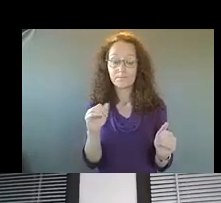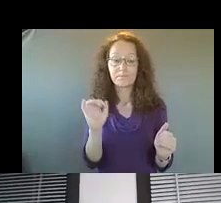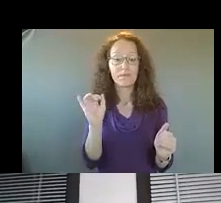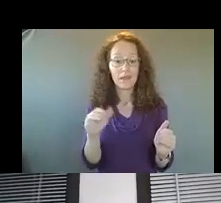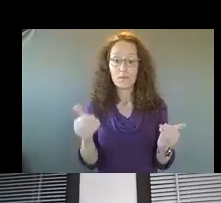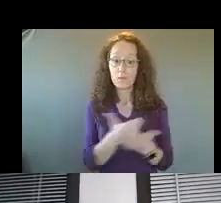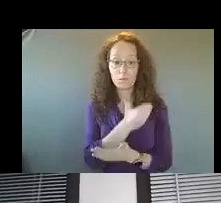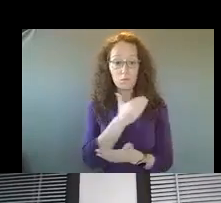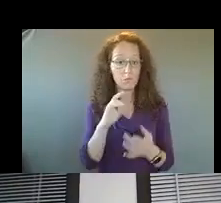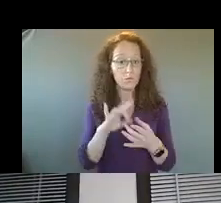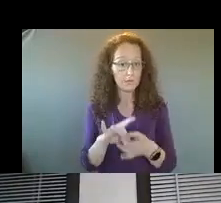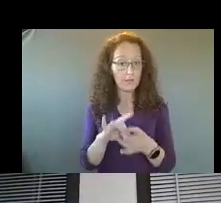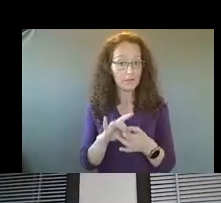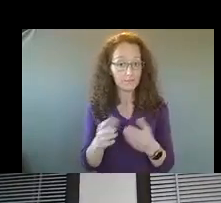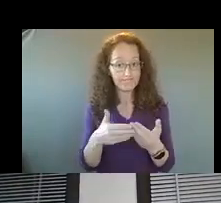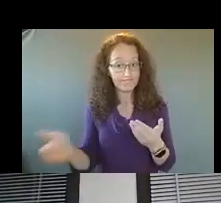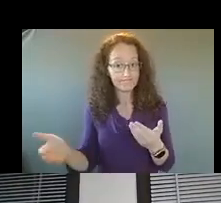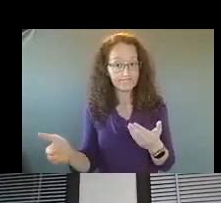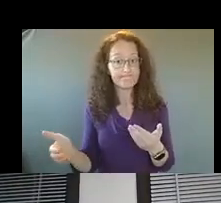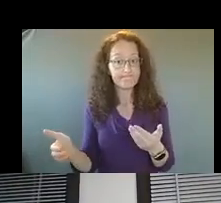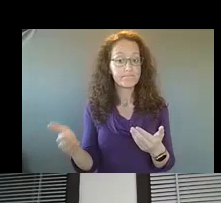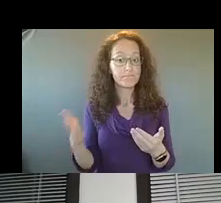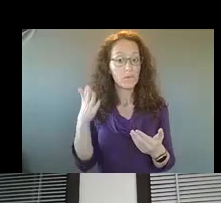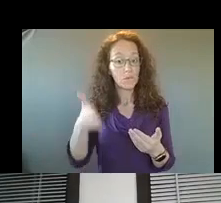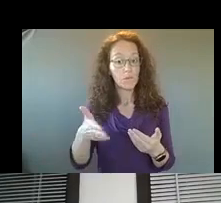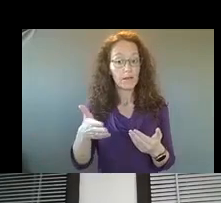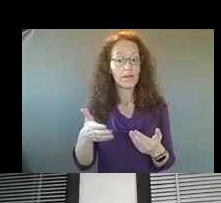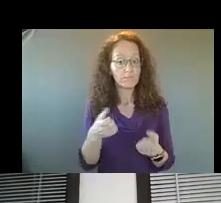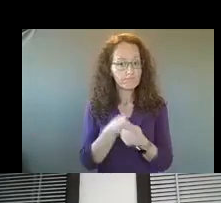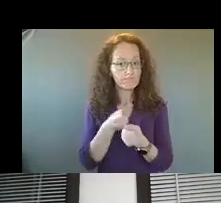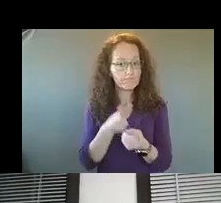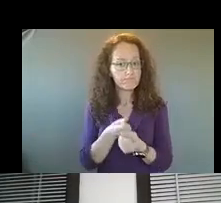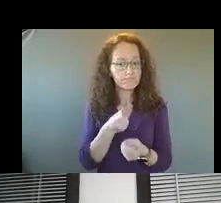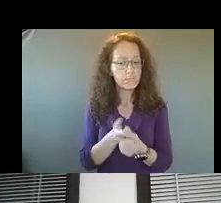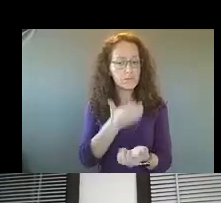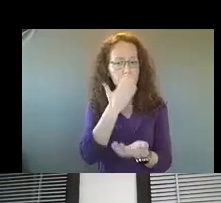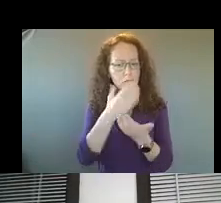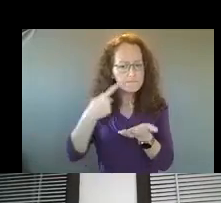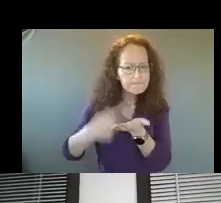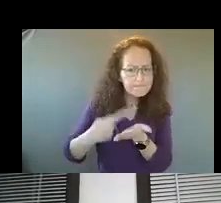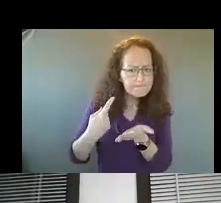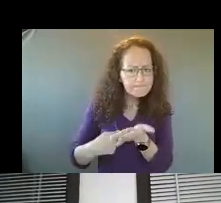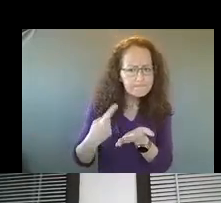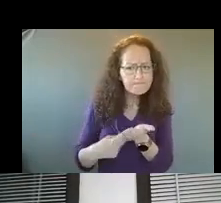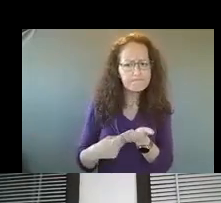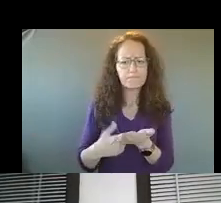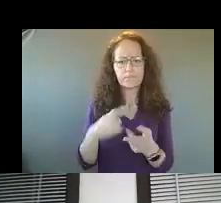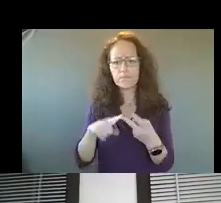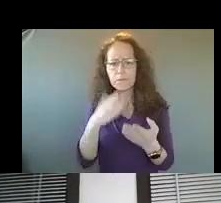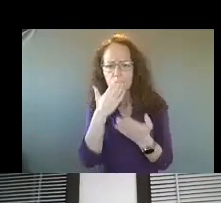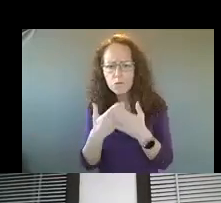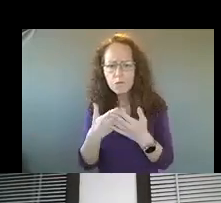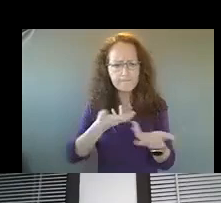is, is going to be able to, um, foster some good, some good discussions, uh, some good